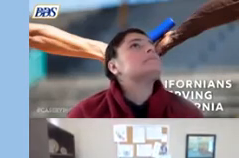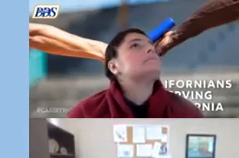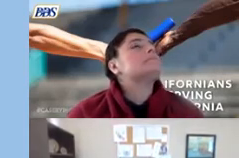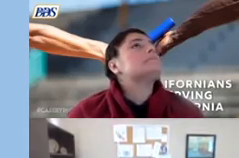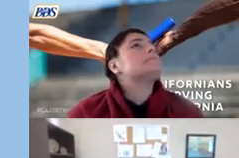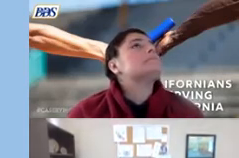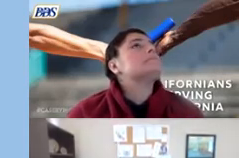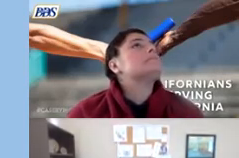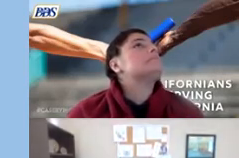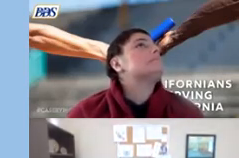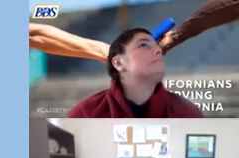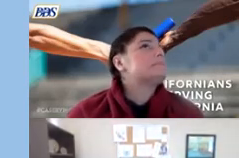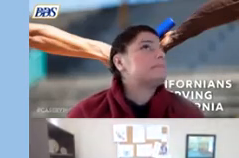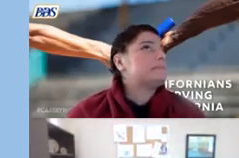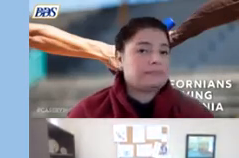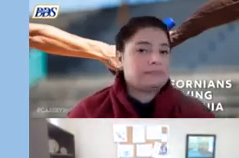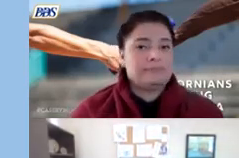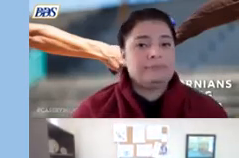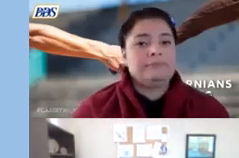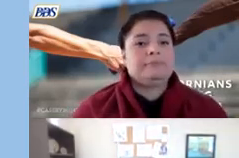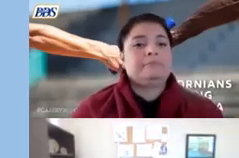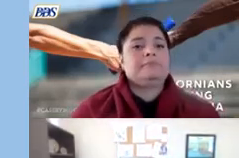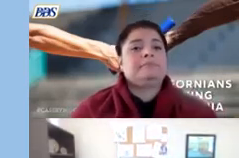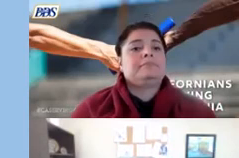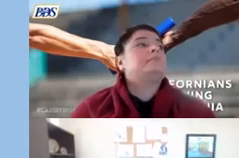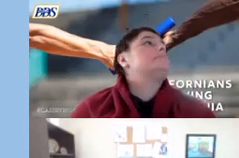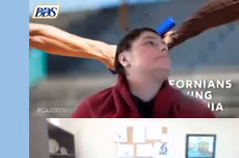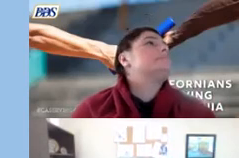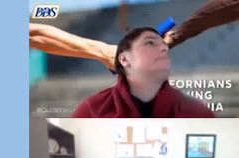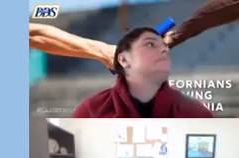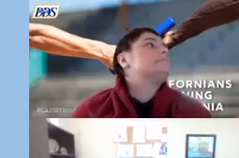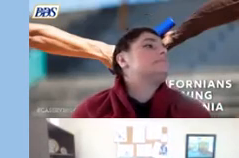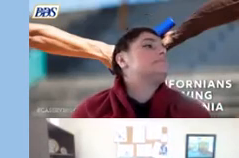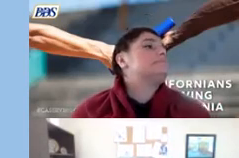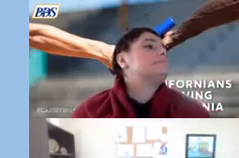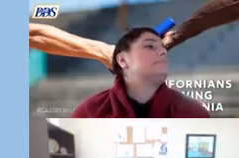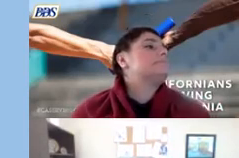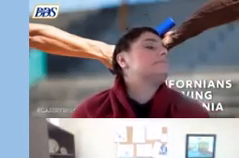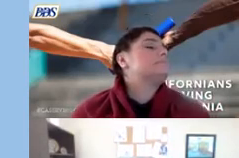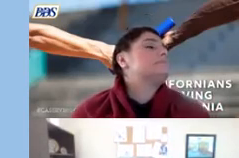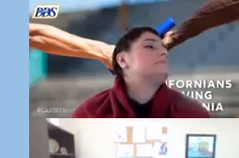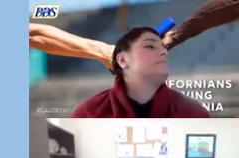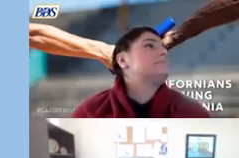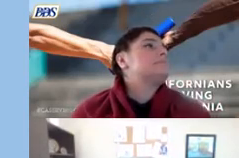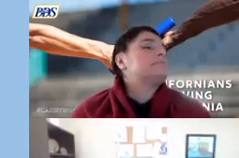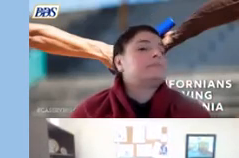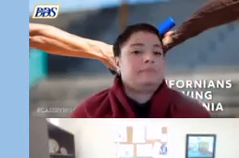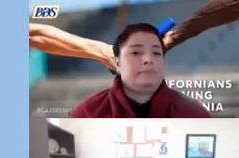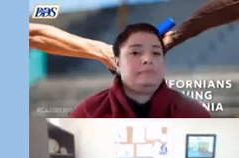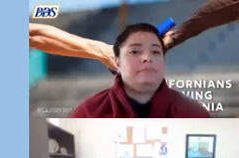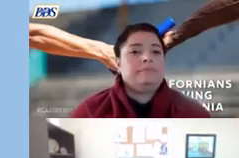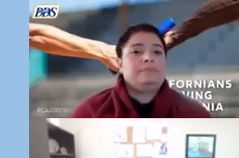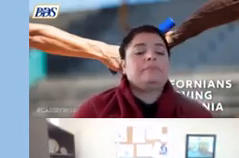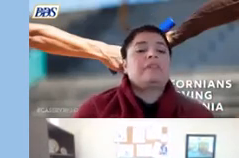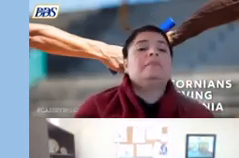technology and our reliance on technology to continue to deliver services alternative services services were the